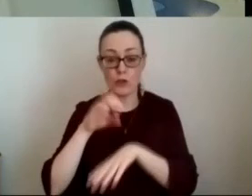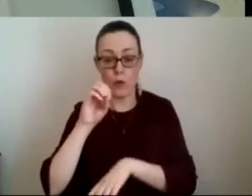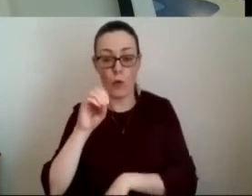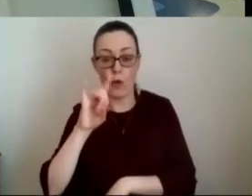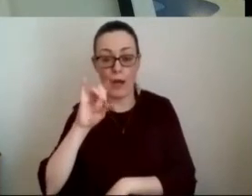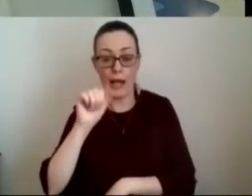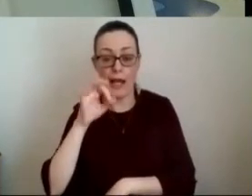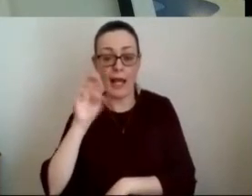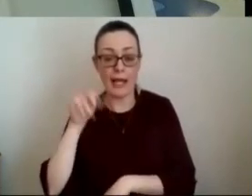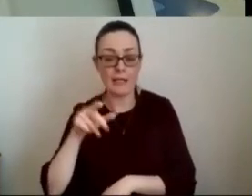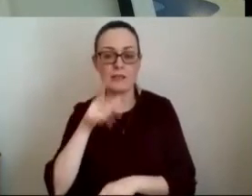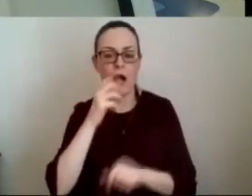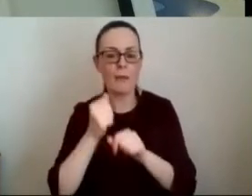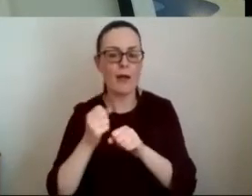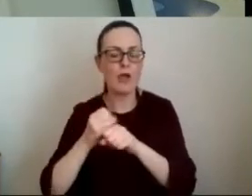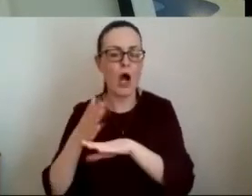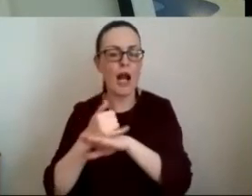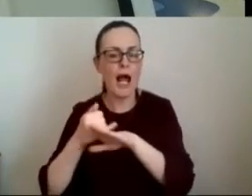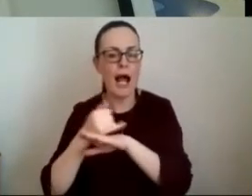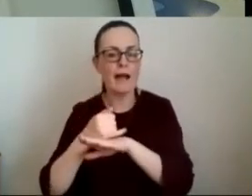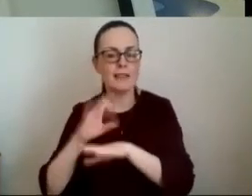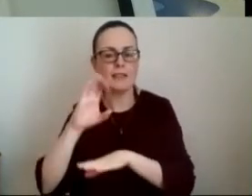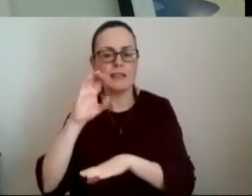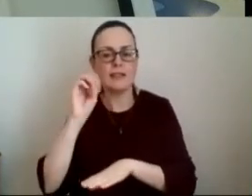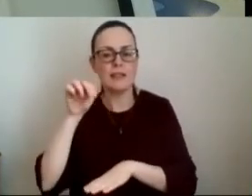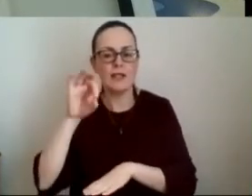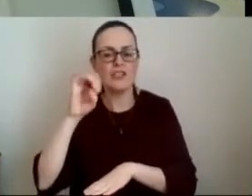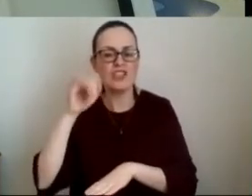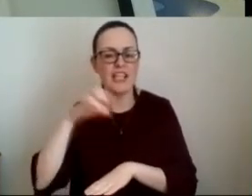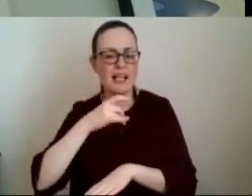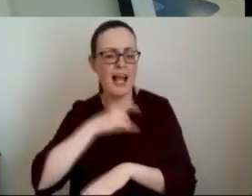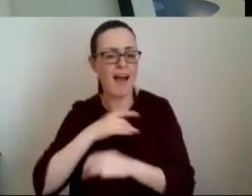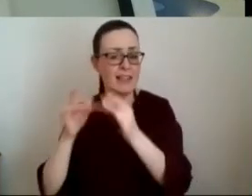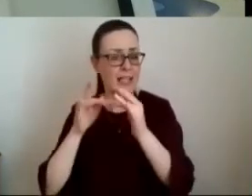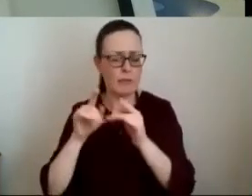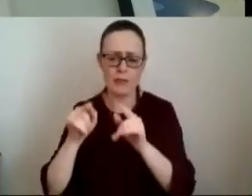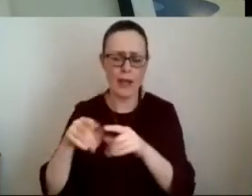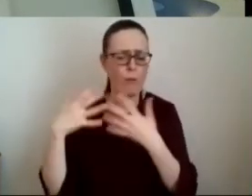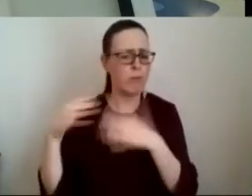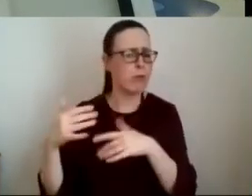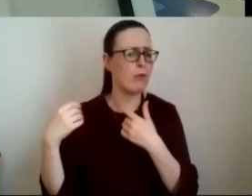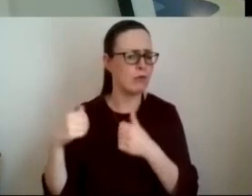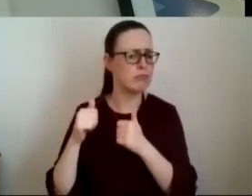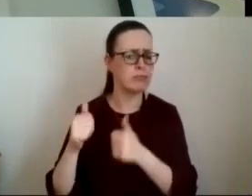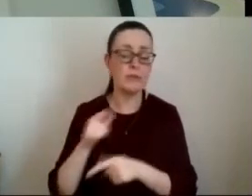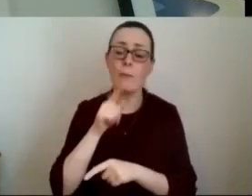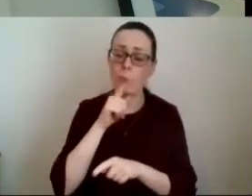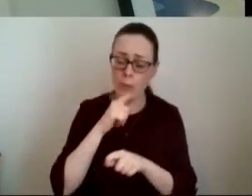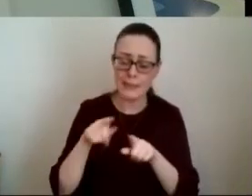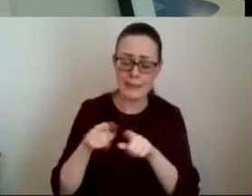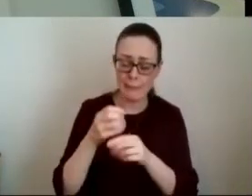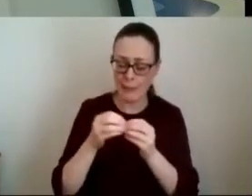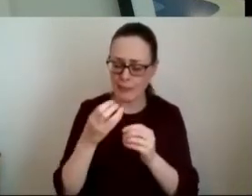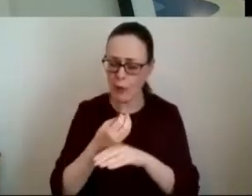the all ireland congenital heart disease network was really inspiring but he also emphasized the importance of goodwill and